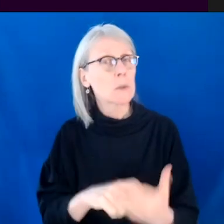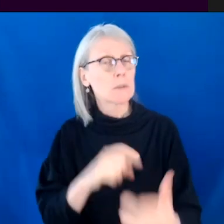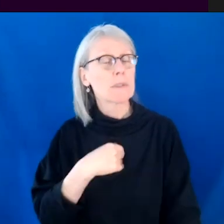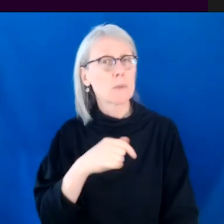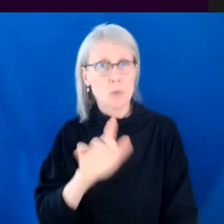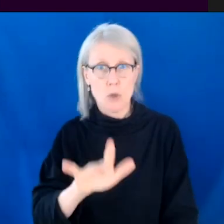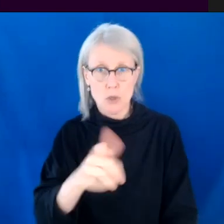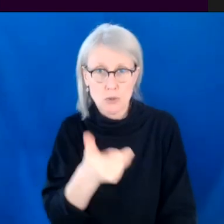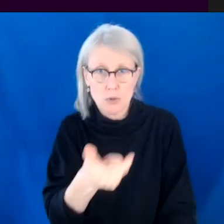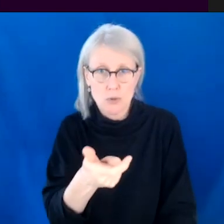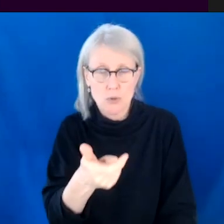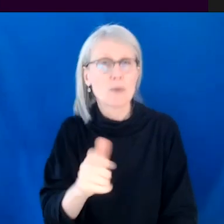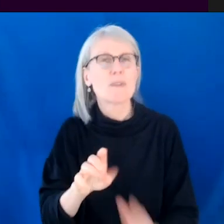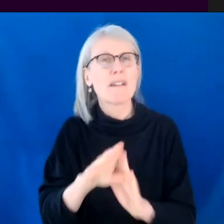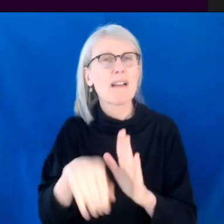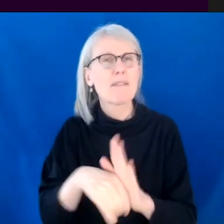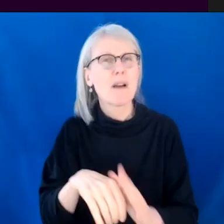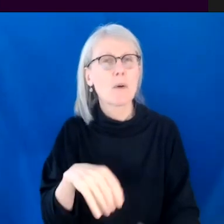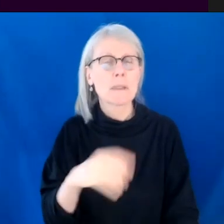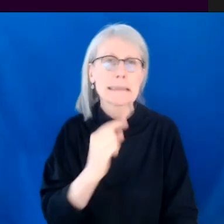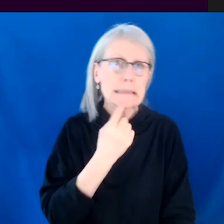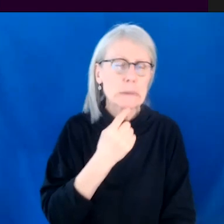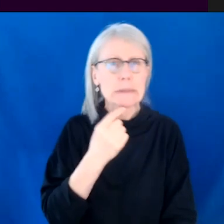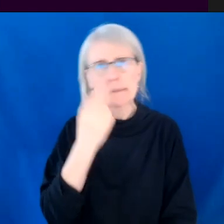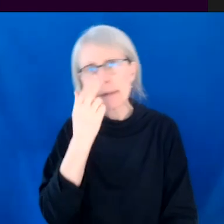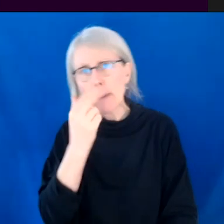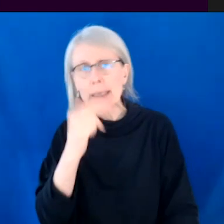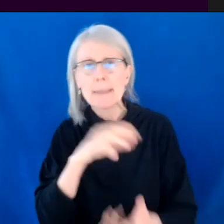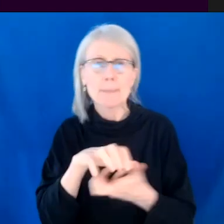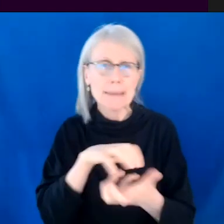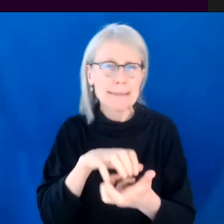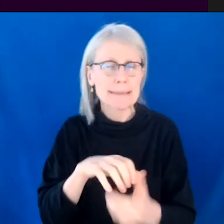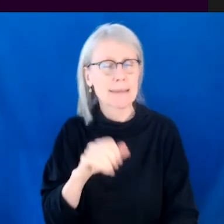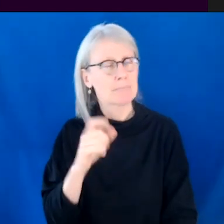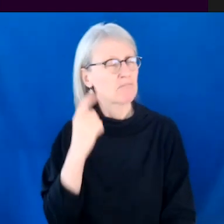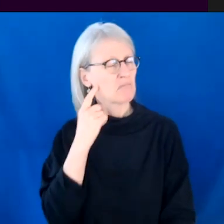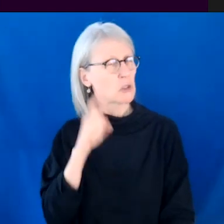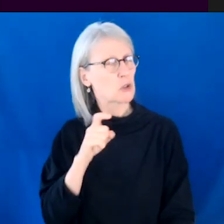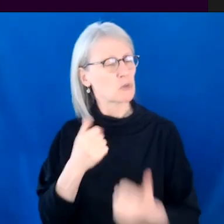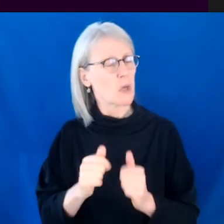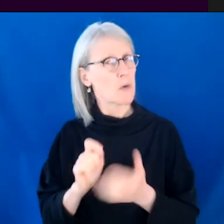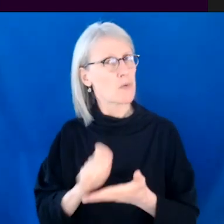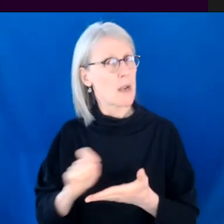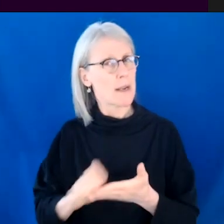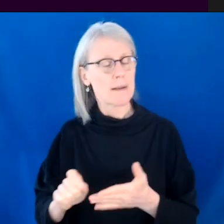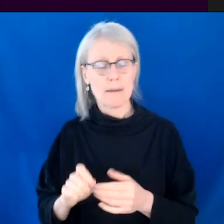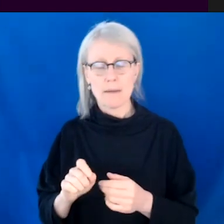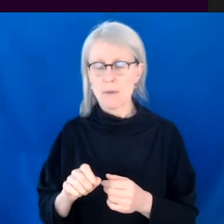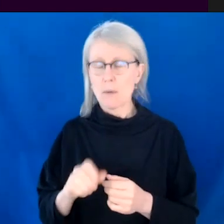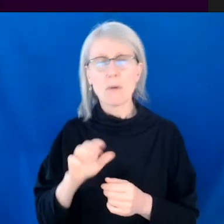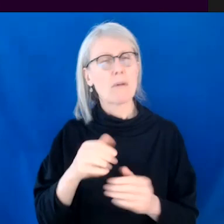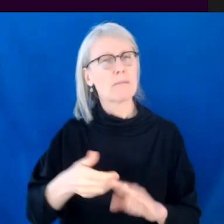half hour dramedy space. So I figured I should try and write it. And to my, to one of the questions you said earlier,